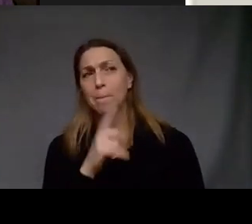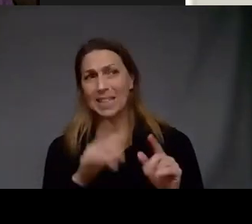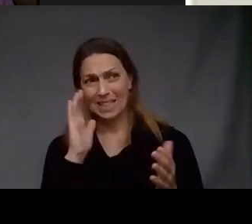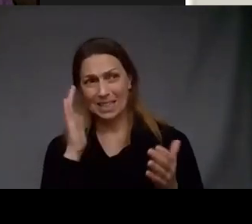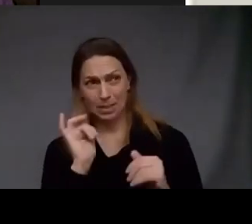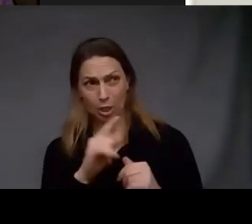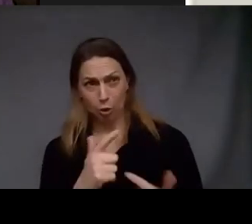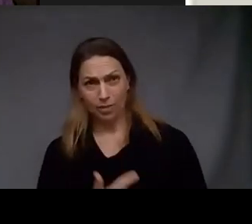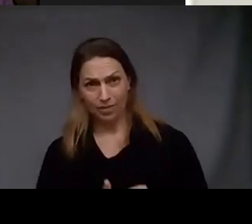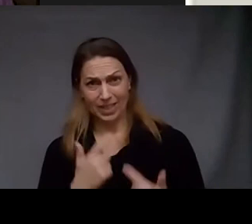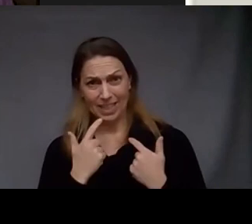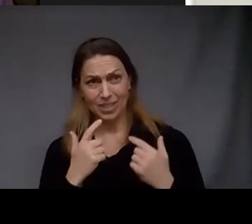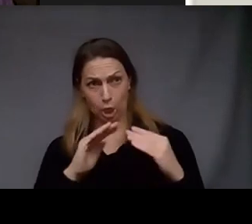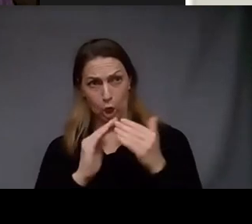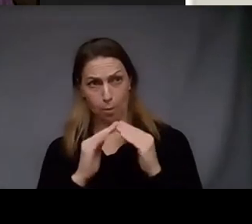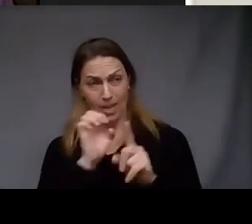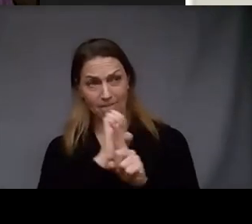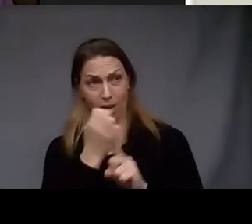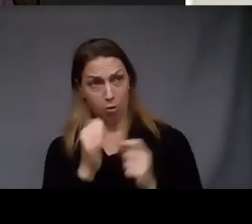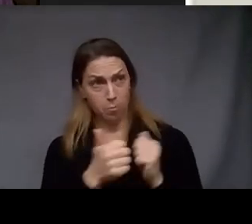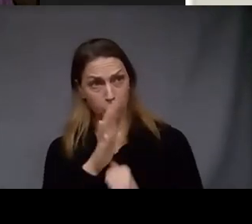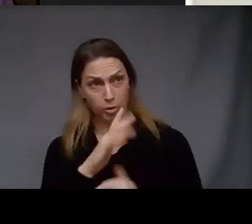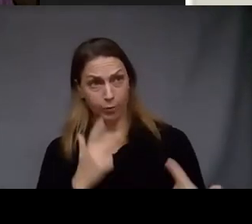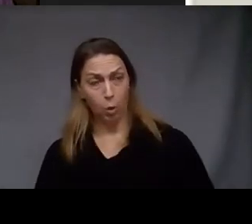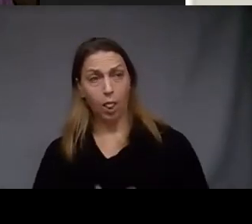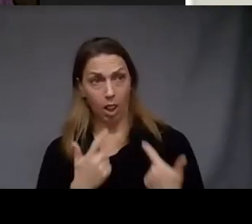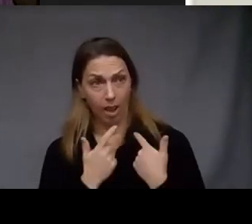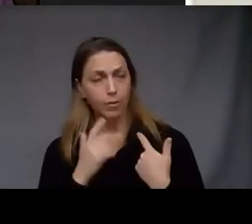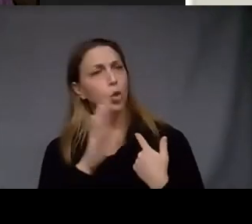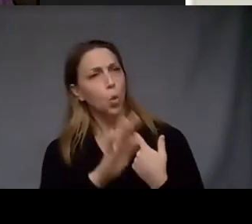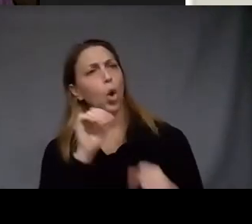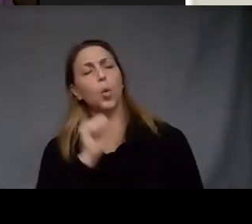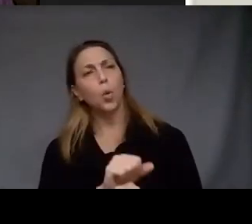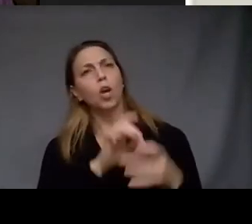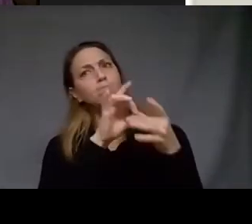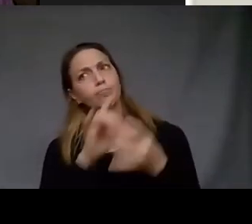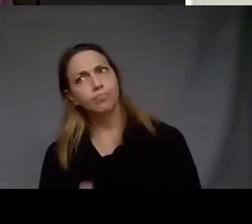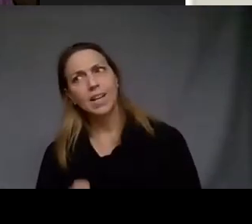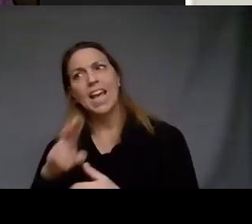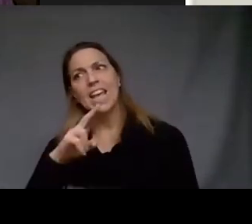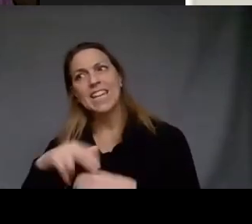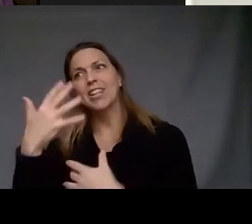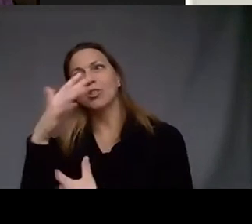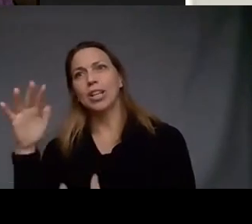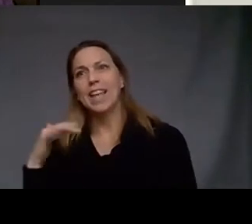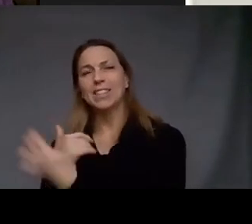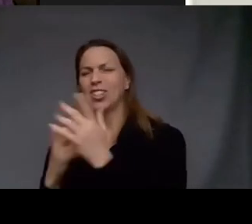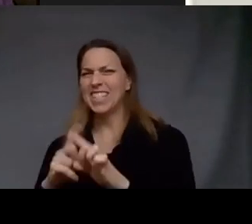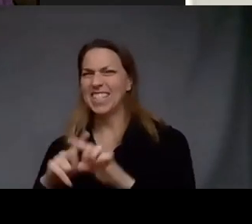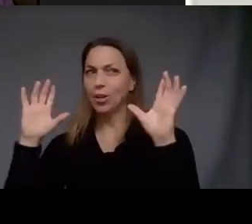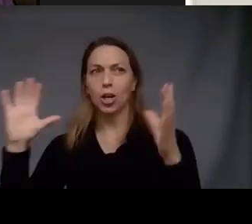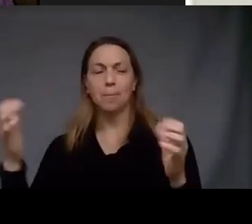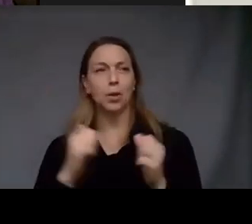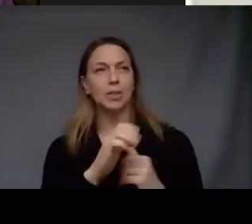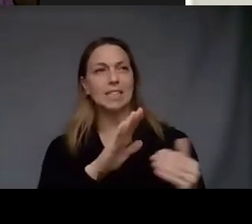in an urban or urban environments most of your life your work seems to focus heavily on nature and landscapes that are very different than cities